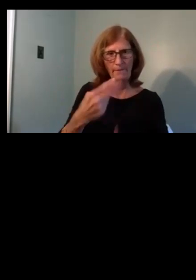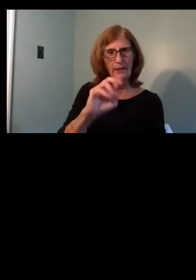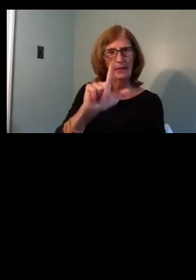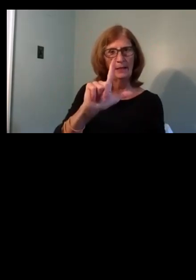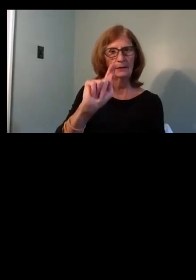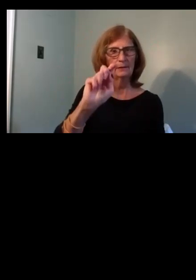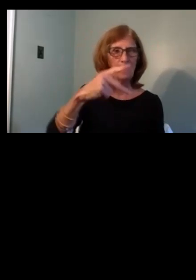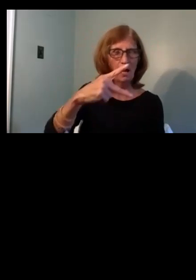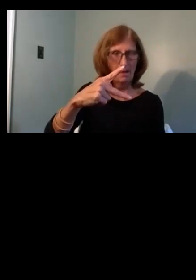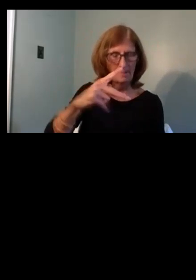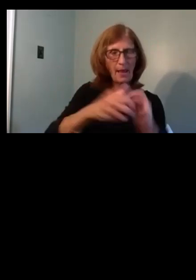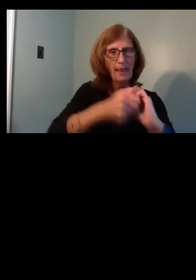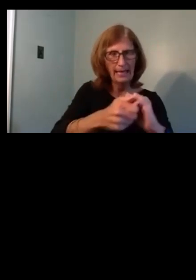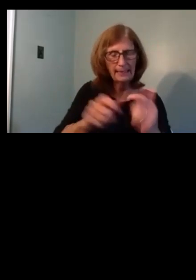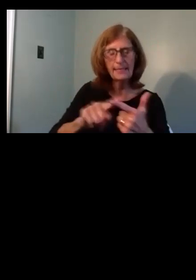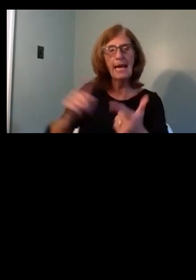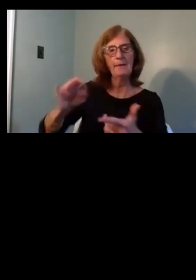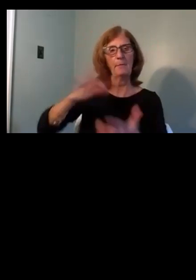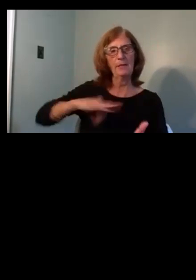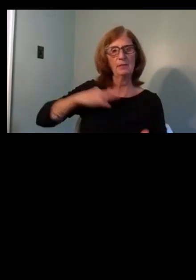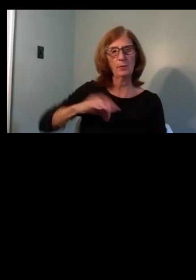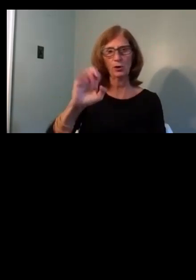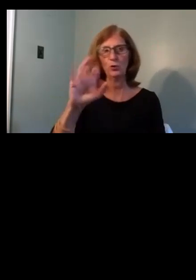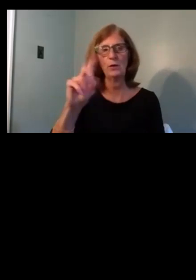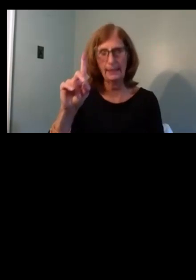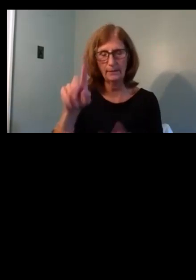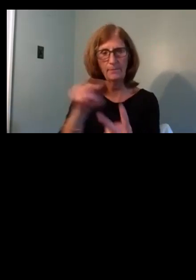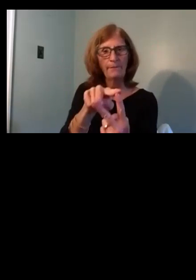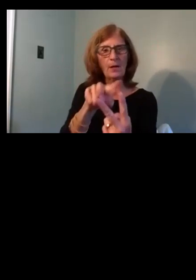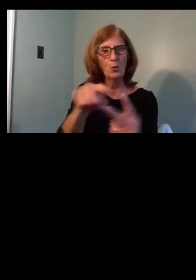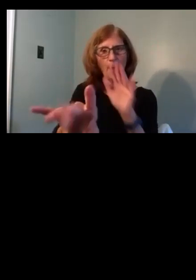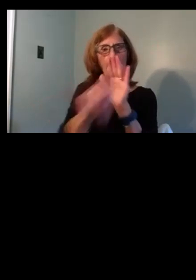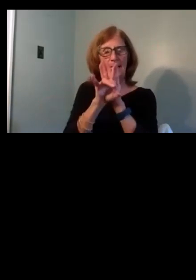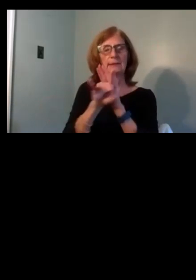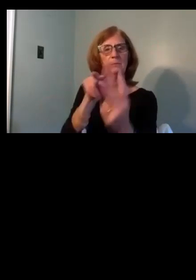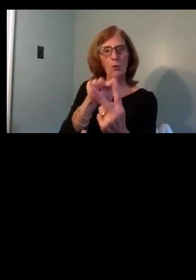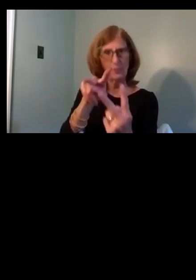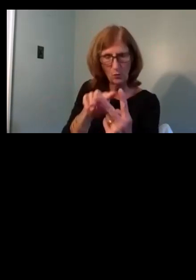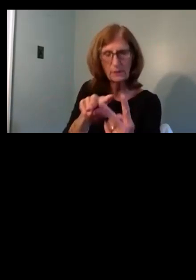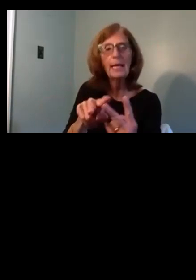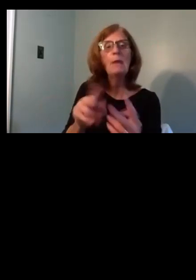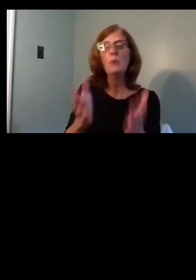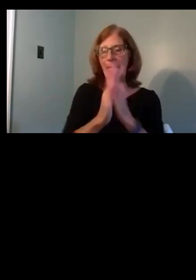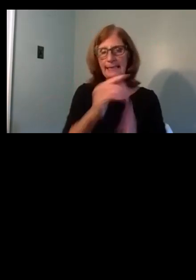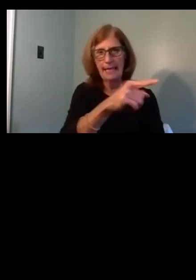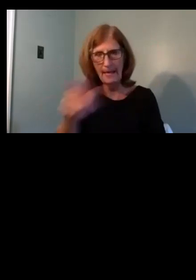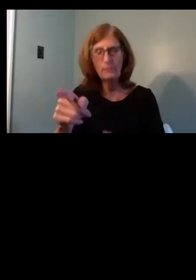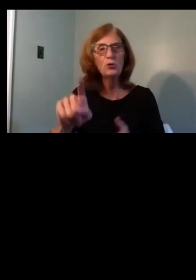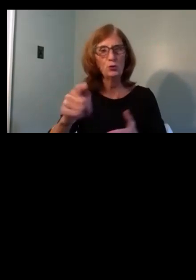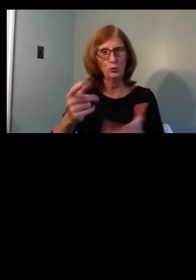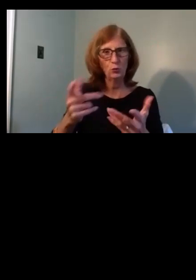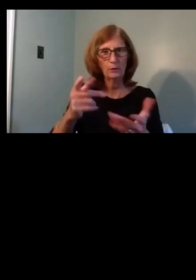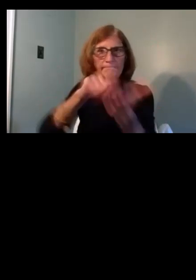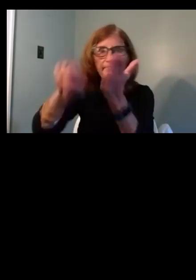and Pittsburgh United. Both firms were selected to perform community outreach and marketing services over a six-week